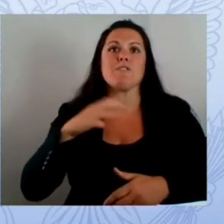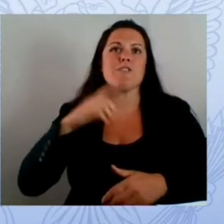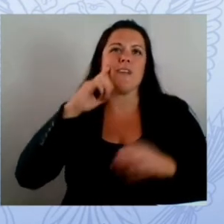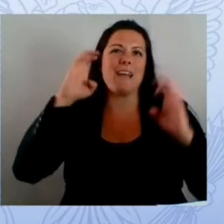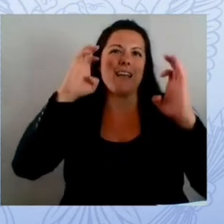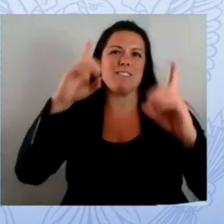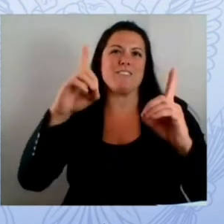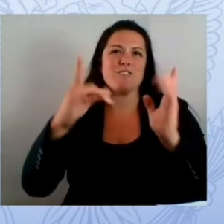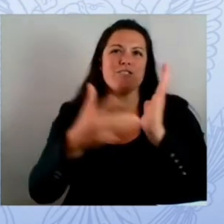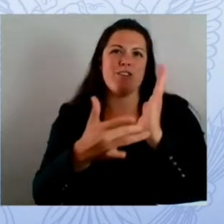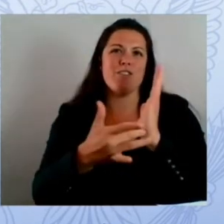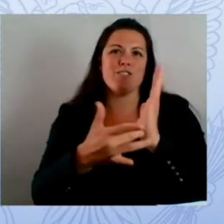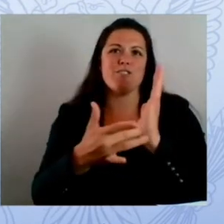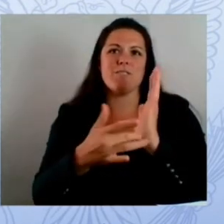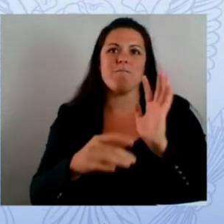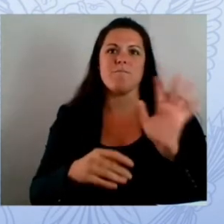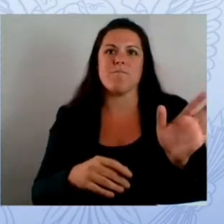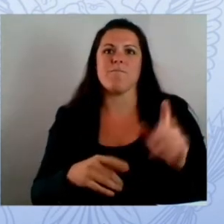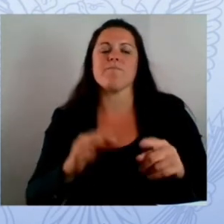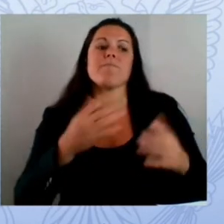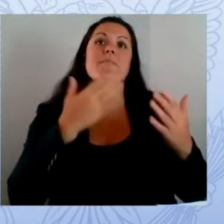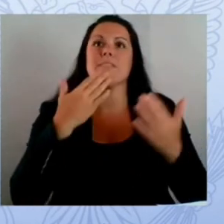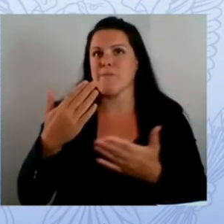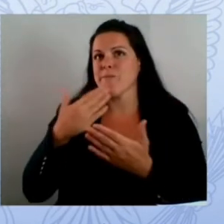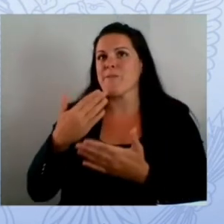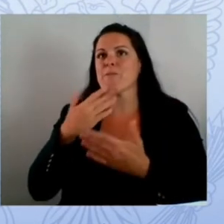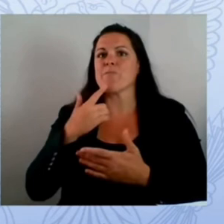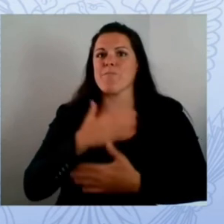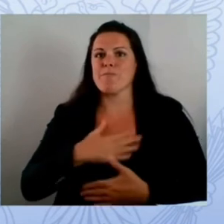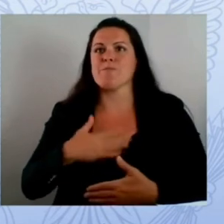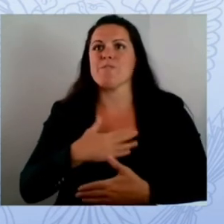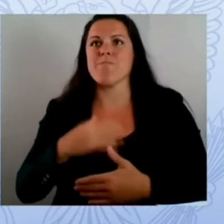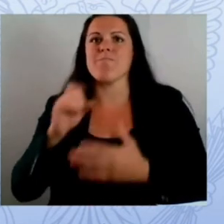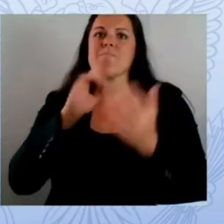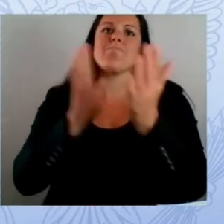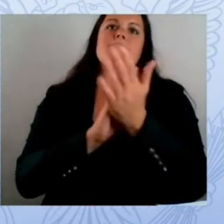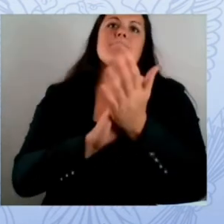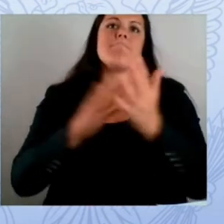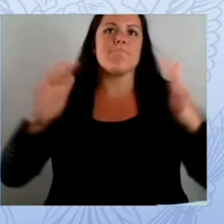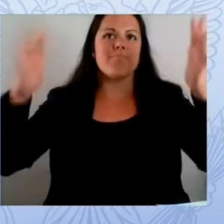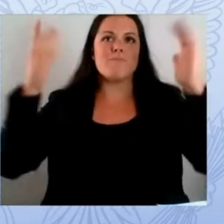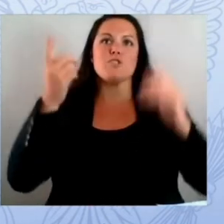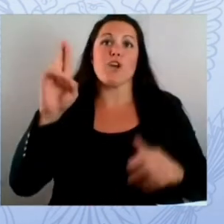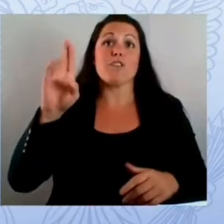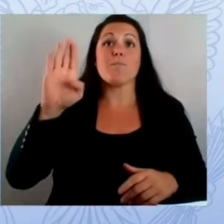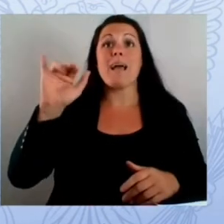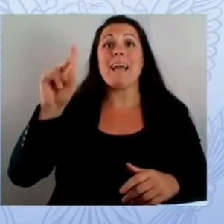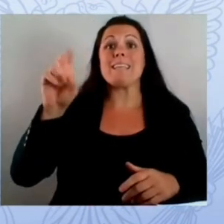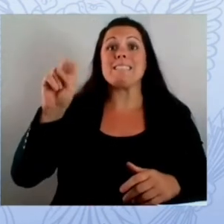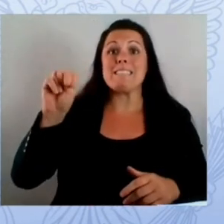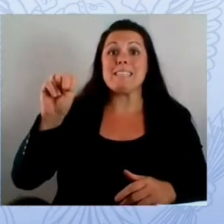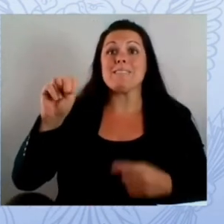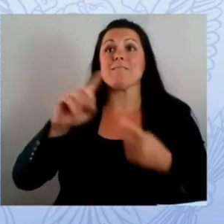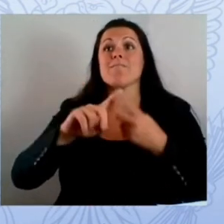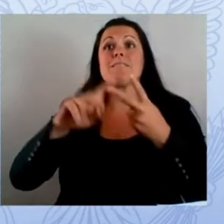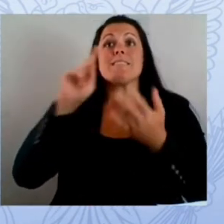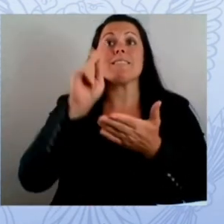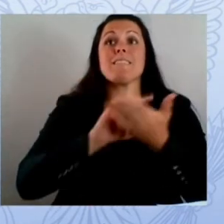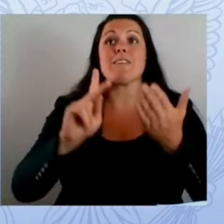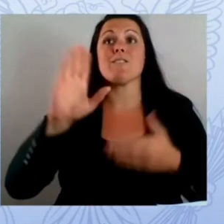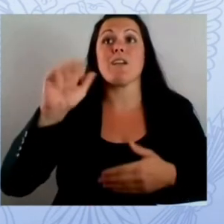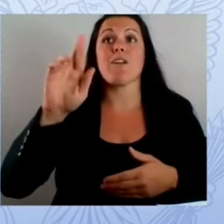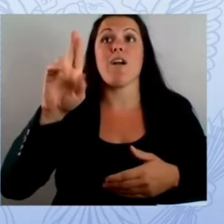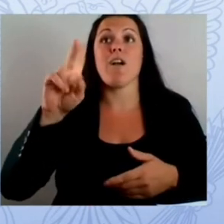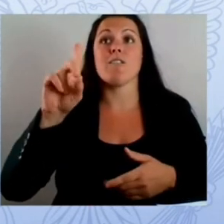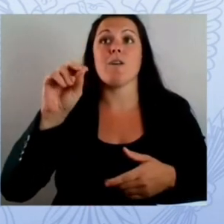secretary cardona who we miss in connecticut by the way and uh and secretary mariorkas and and the broader